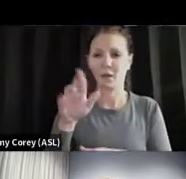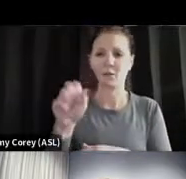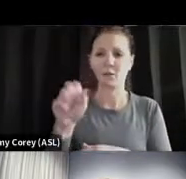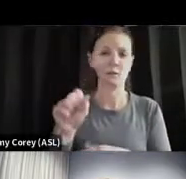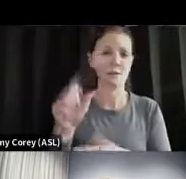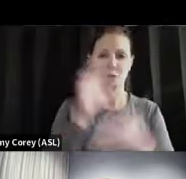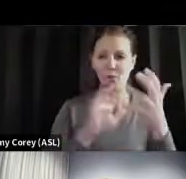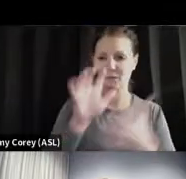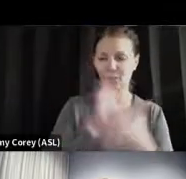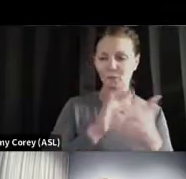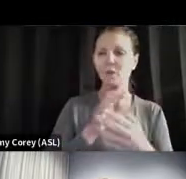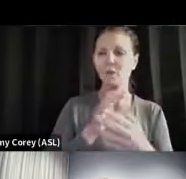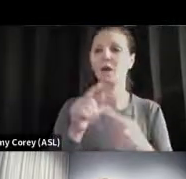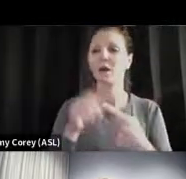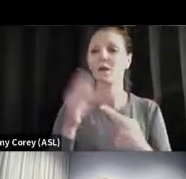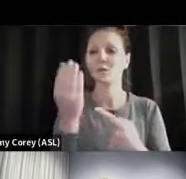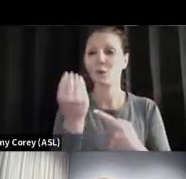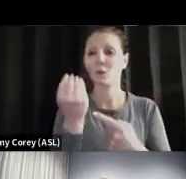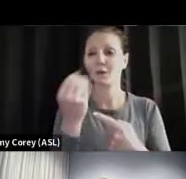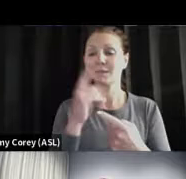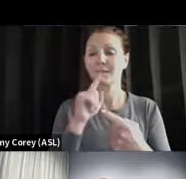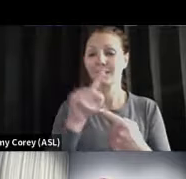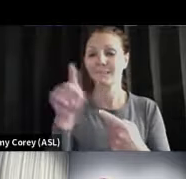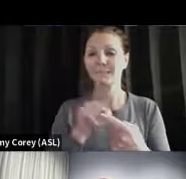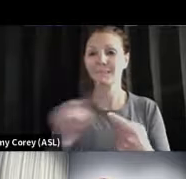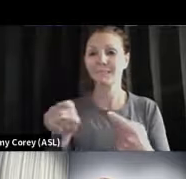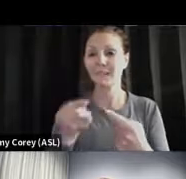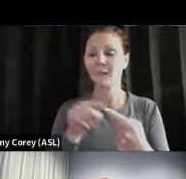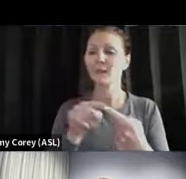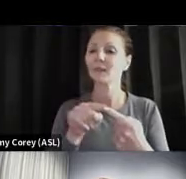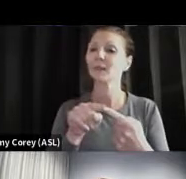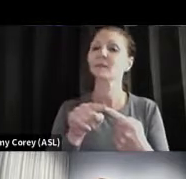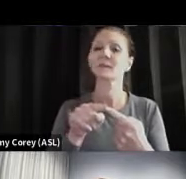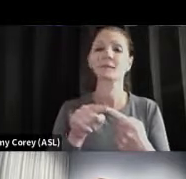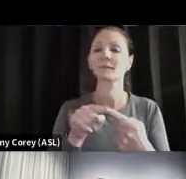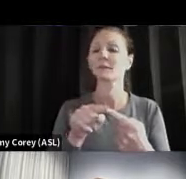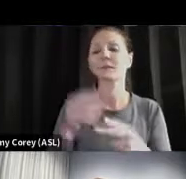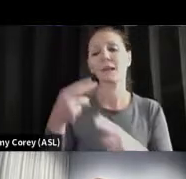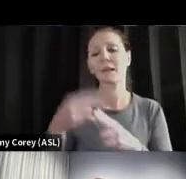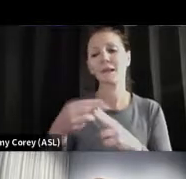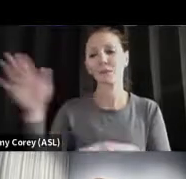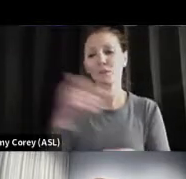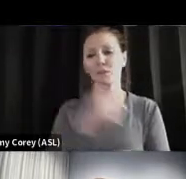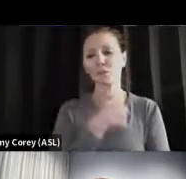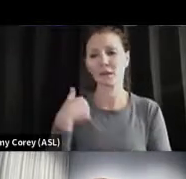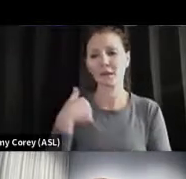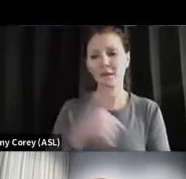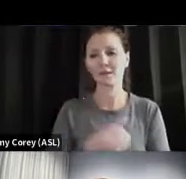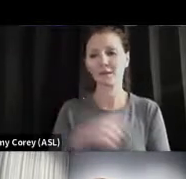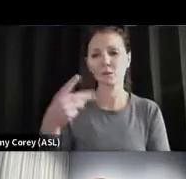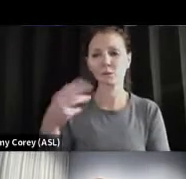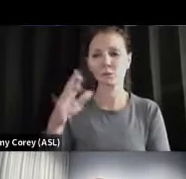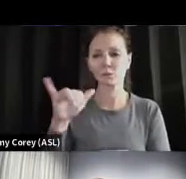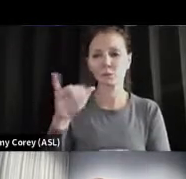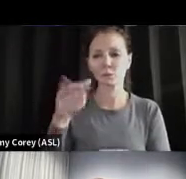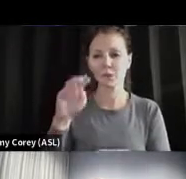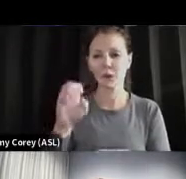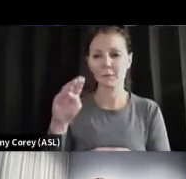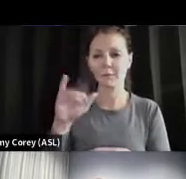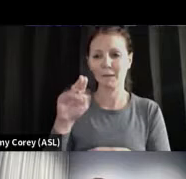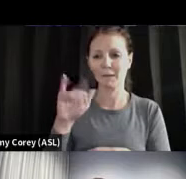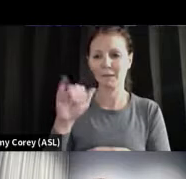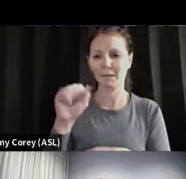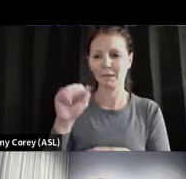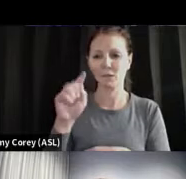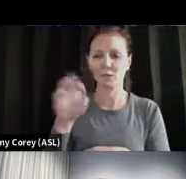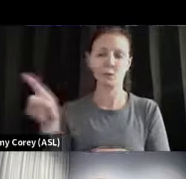14th is Z, which is also the name of the Chinese prime minister. And so they decided not to use that one either. That's